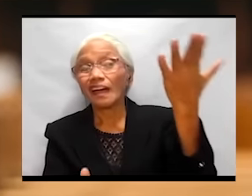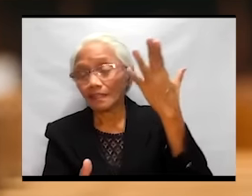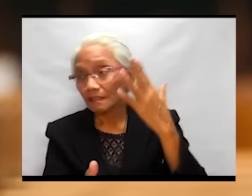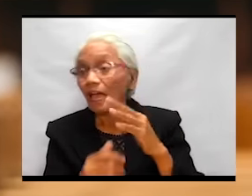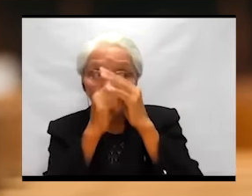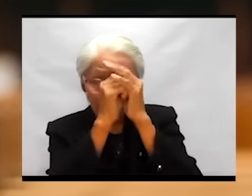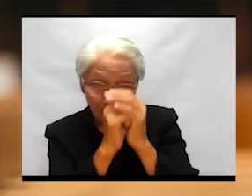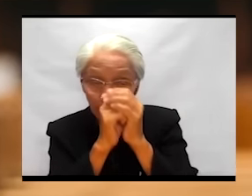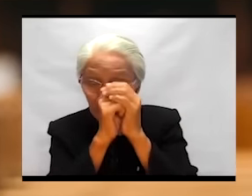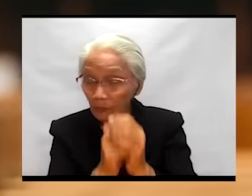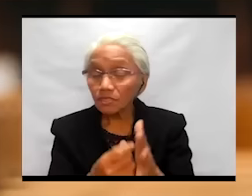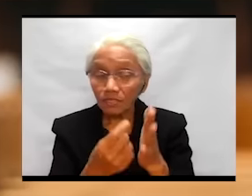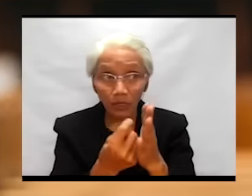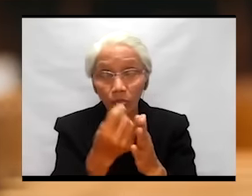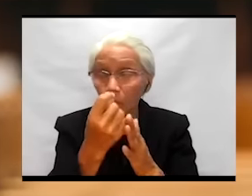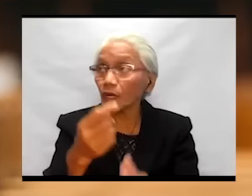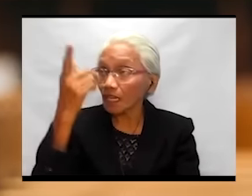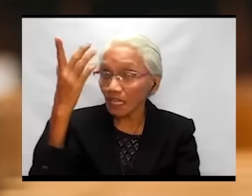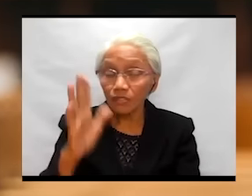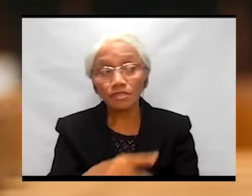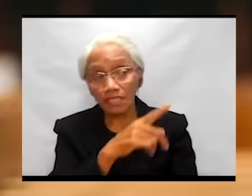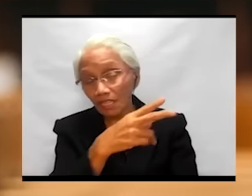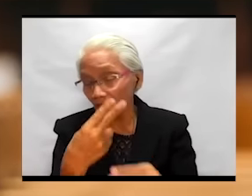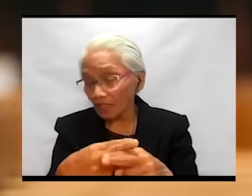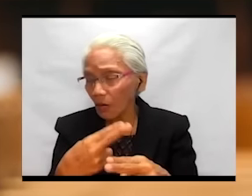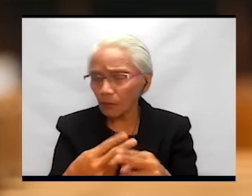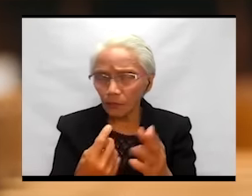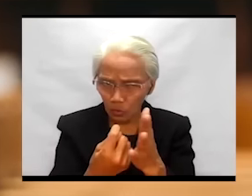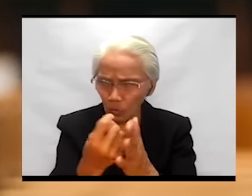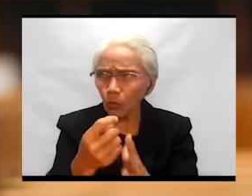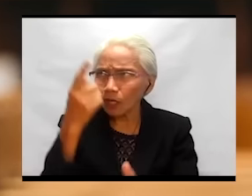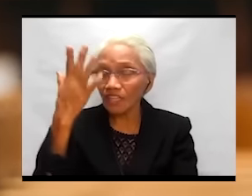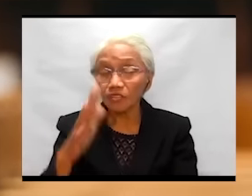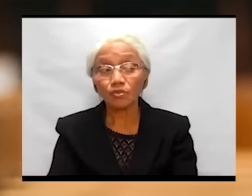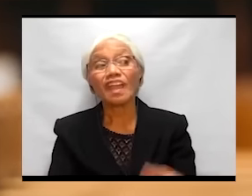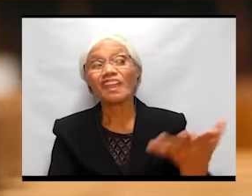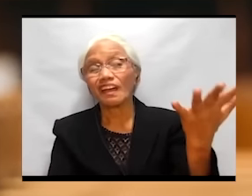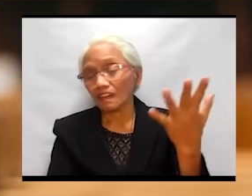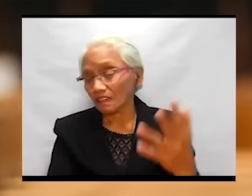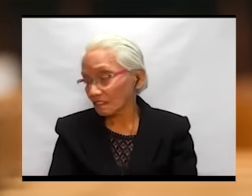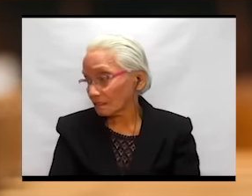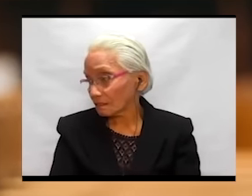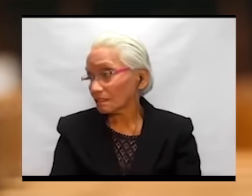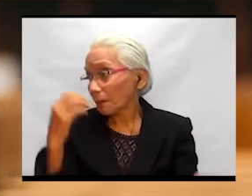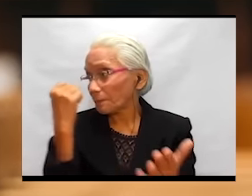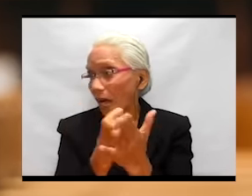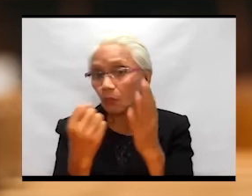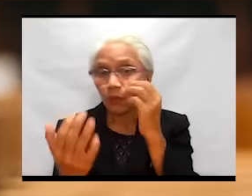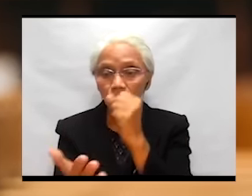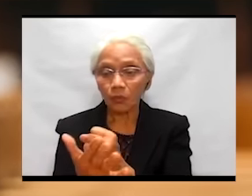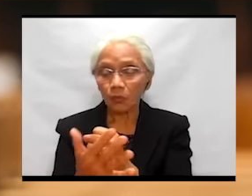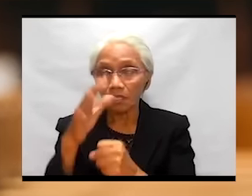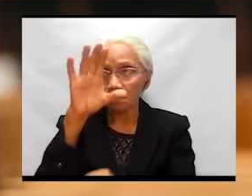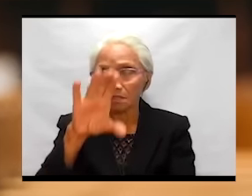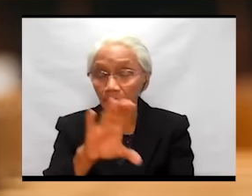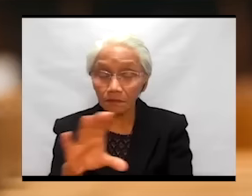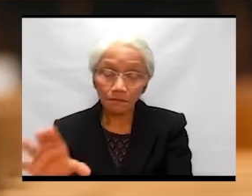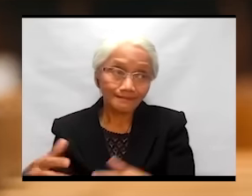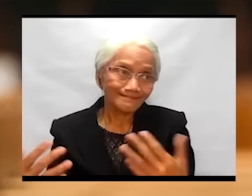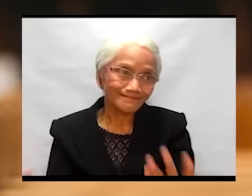kasasamba mo sa tunay na Diyos, na tinatawag mong tunay na Diyos, ayan, napako katuloy sa Cruz.